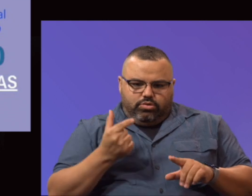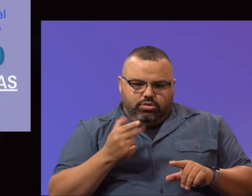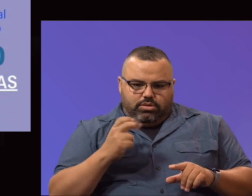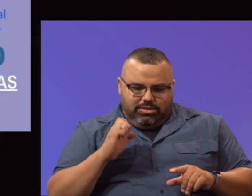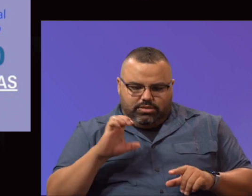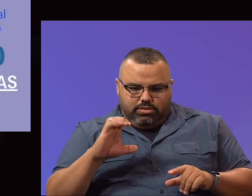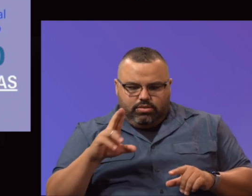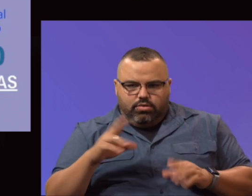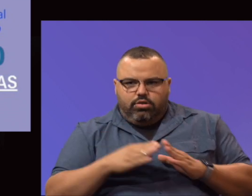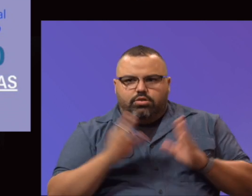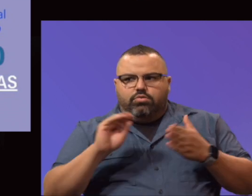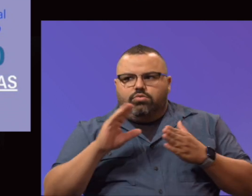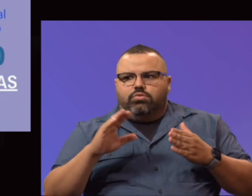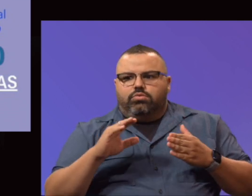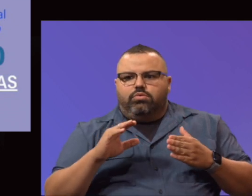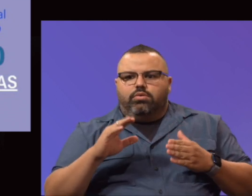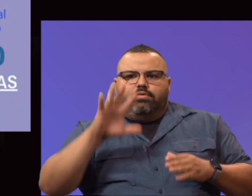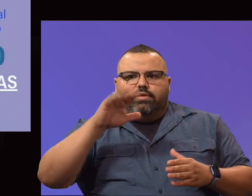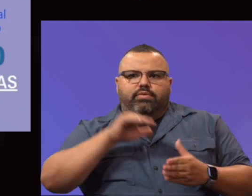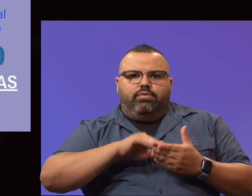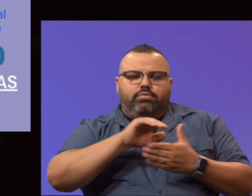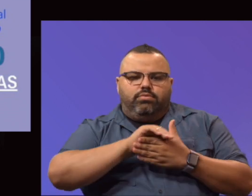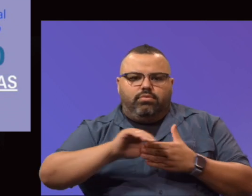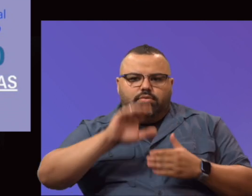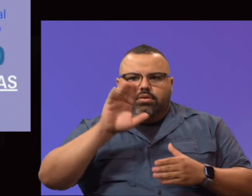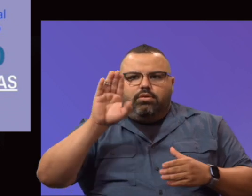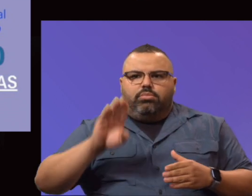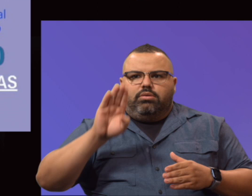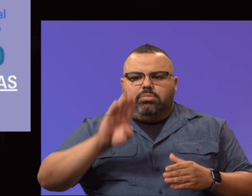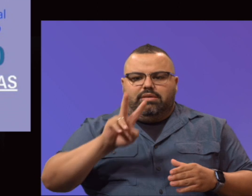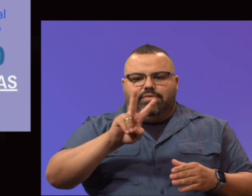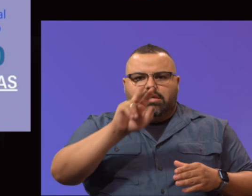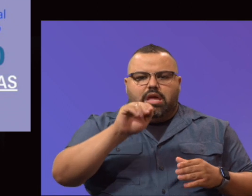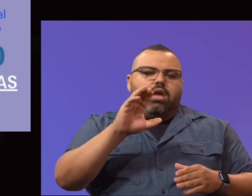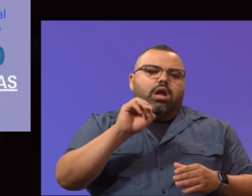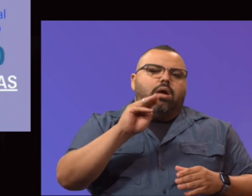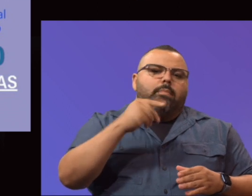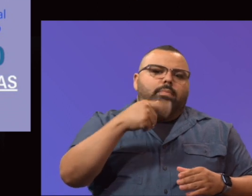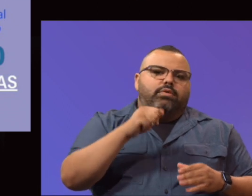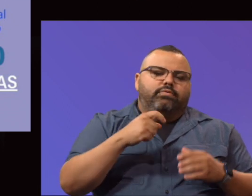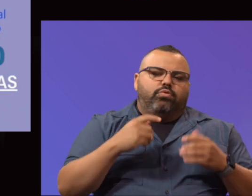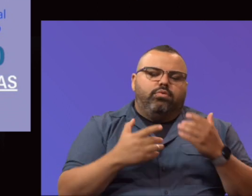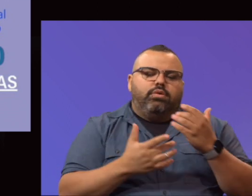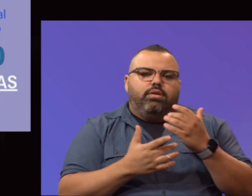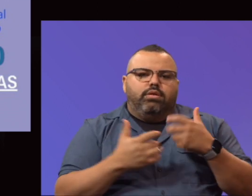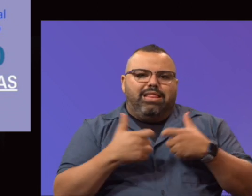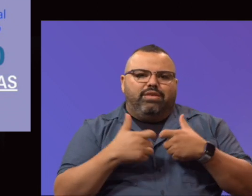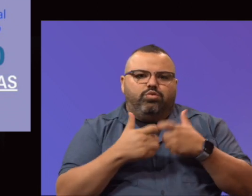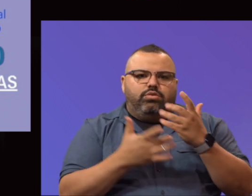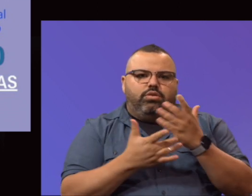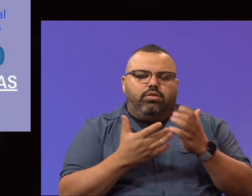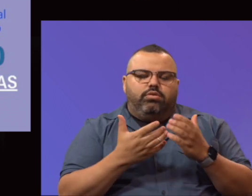for electrical technology equipment, $5,000 from the Camino Real Rotary Club, and then eight